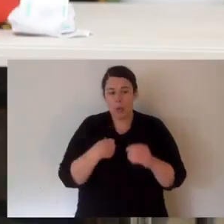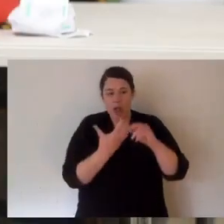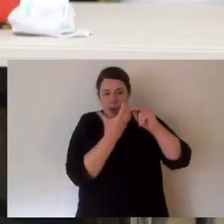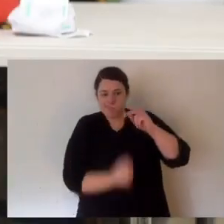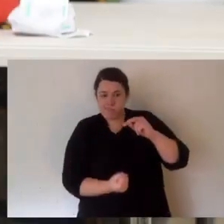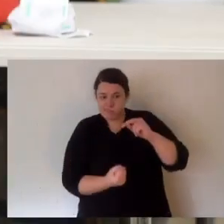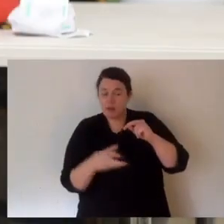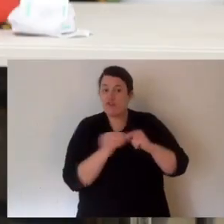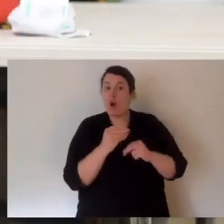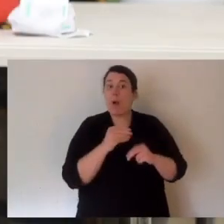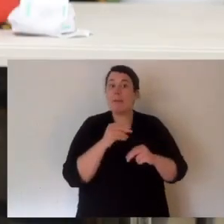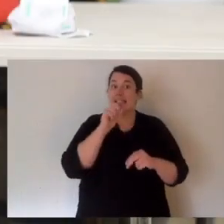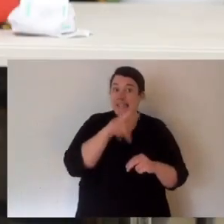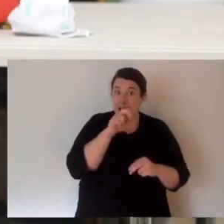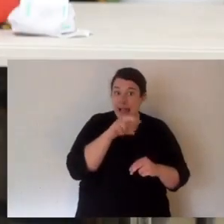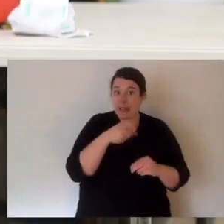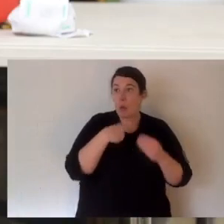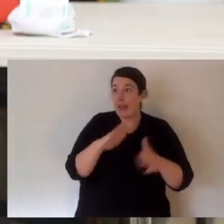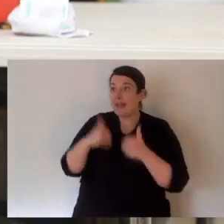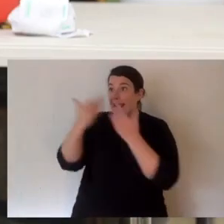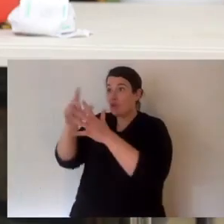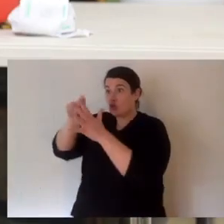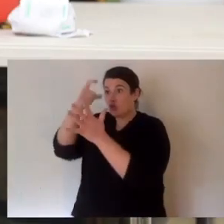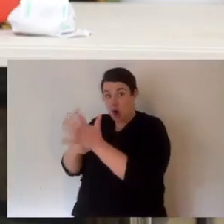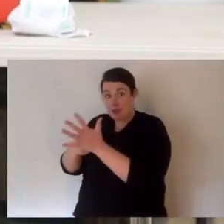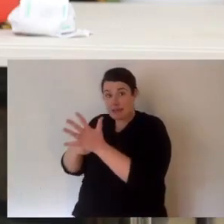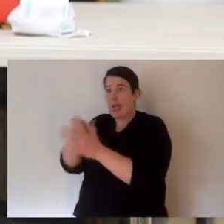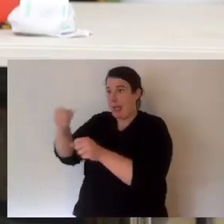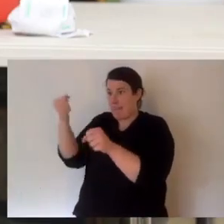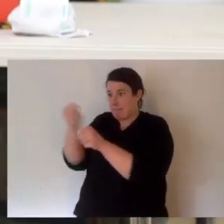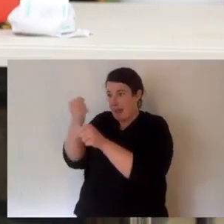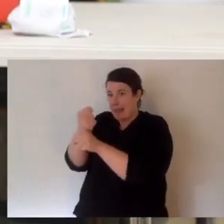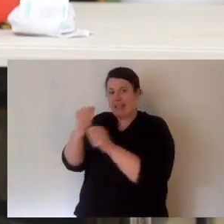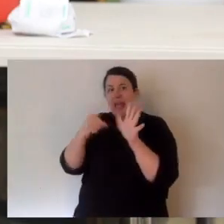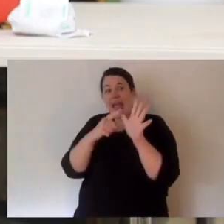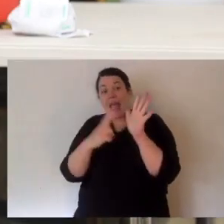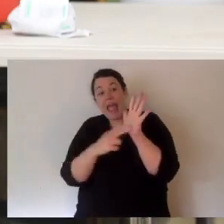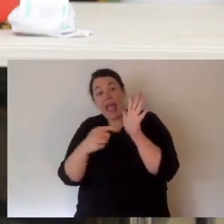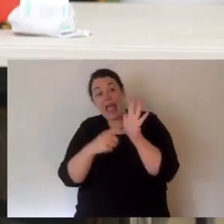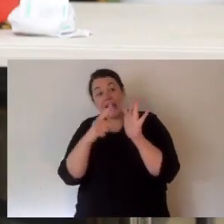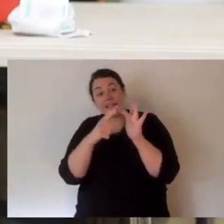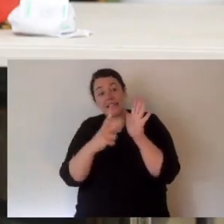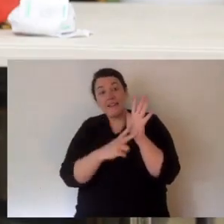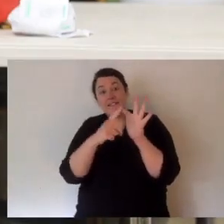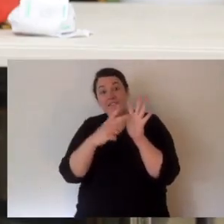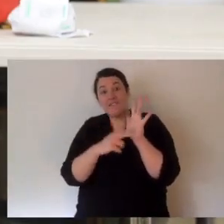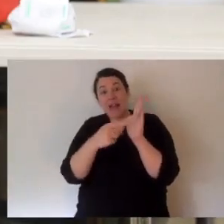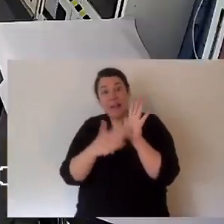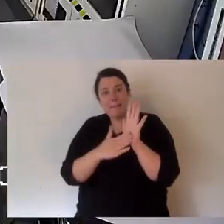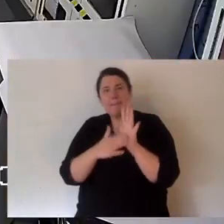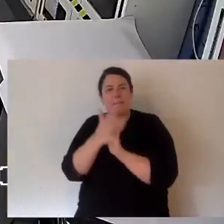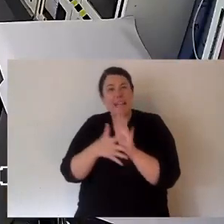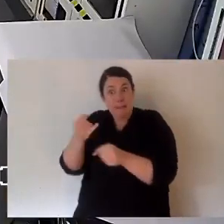you. You have a drip in your arm if you're bitten by a snake. For the right species. Now, we have to milk lots of